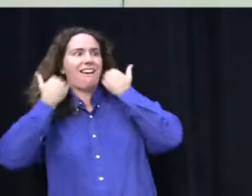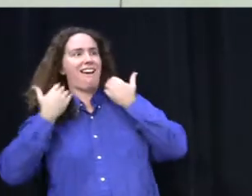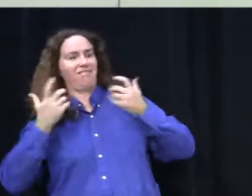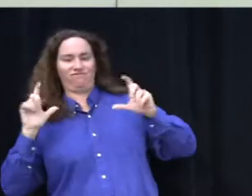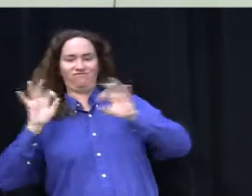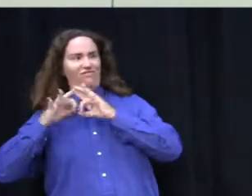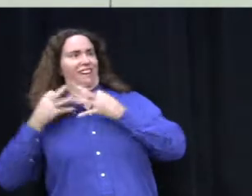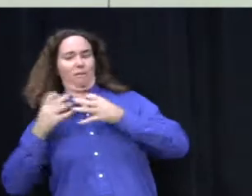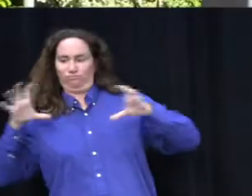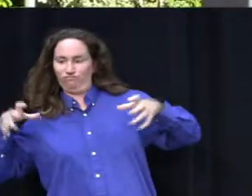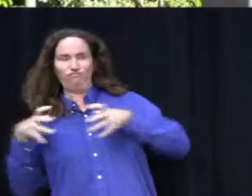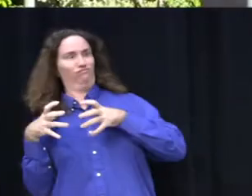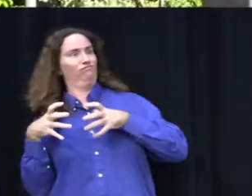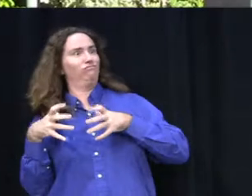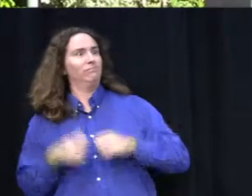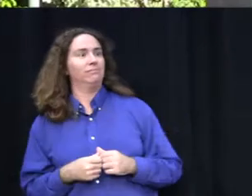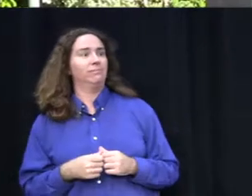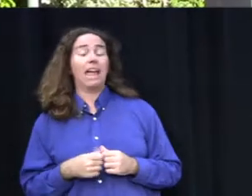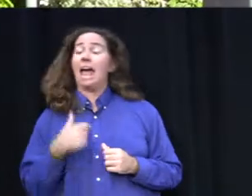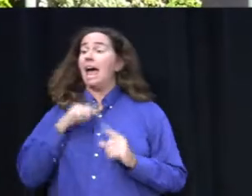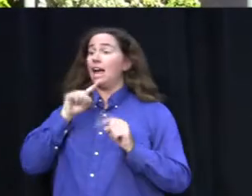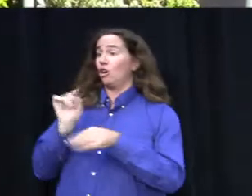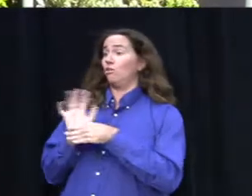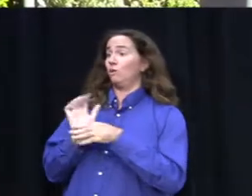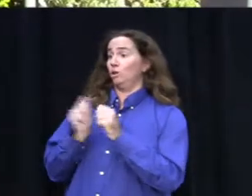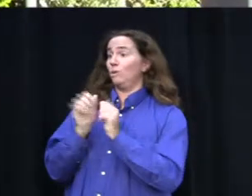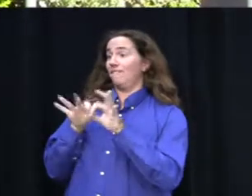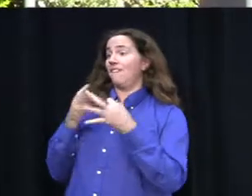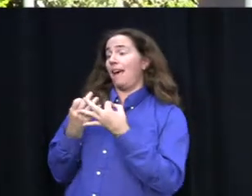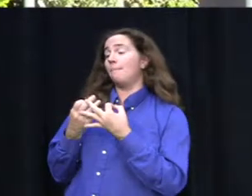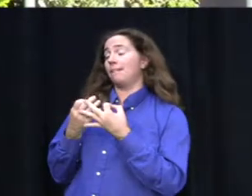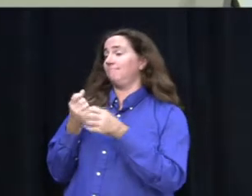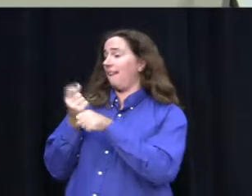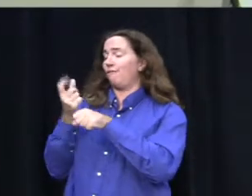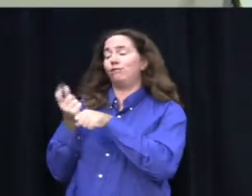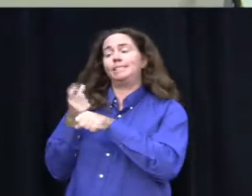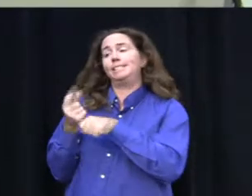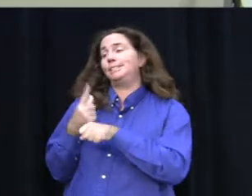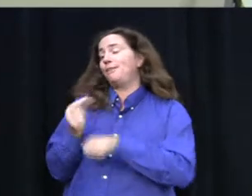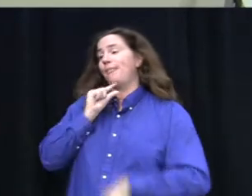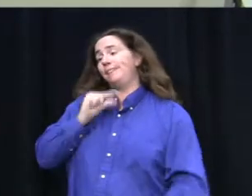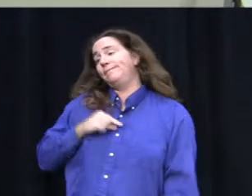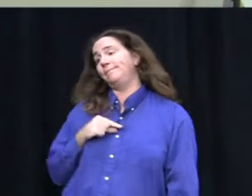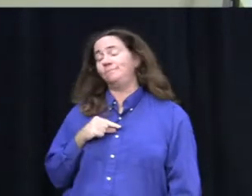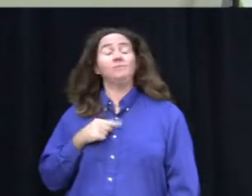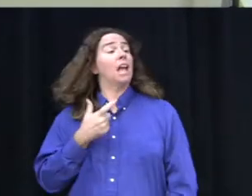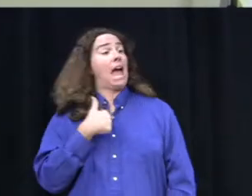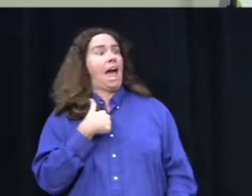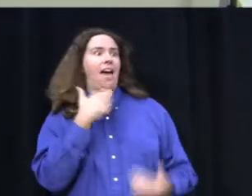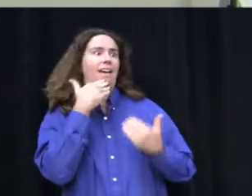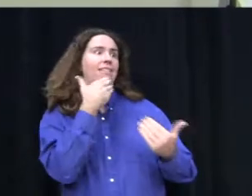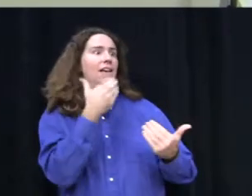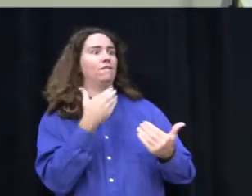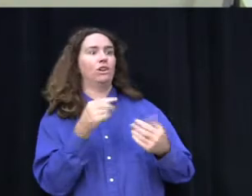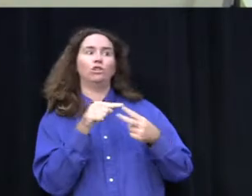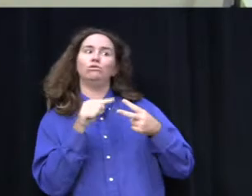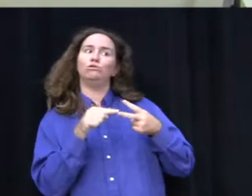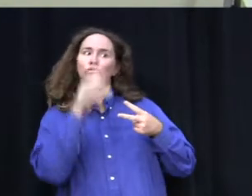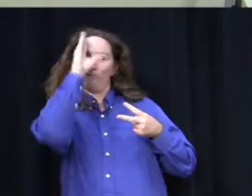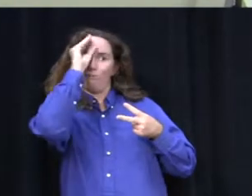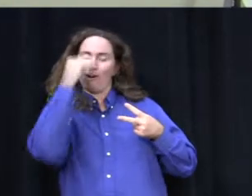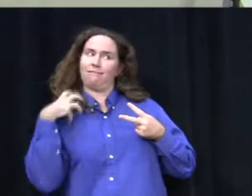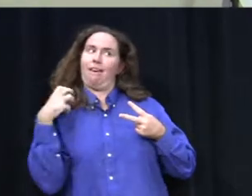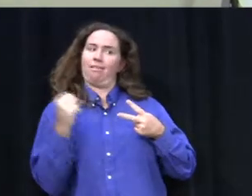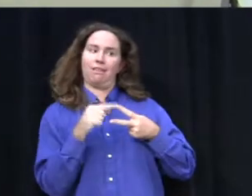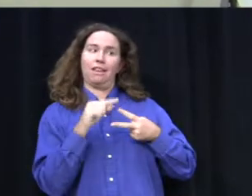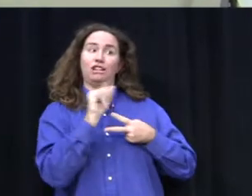get-together. I go to the movies with my family every Thanksgiving. I am very thankful that have two healthy little boys,